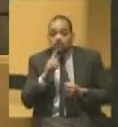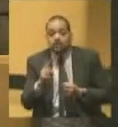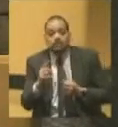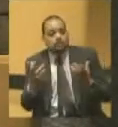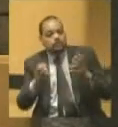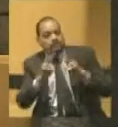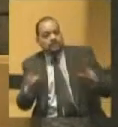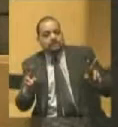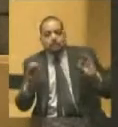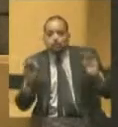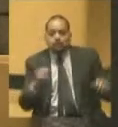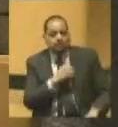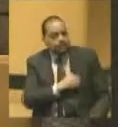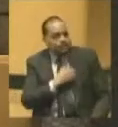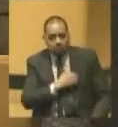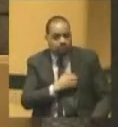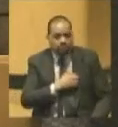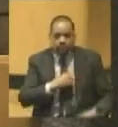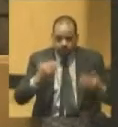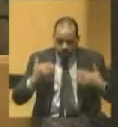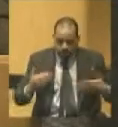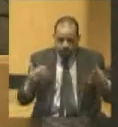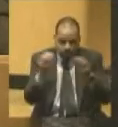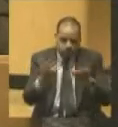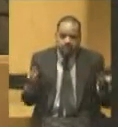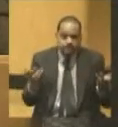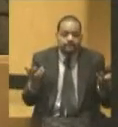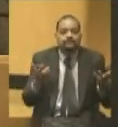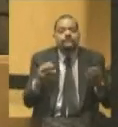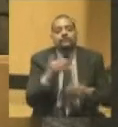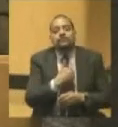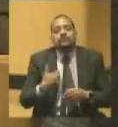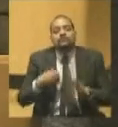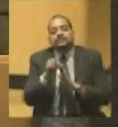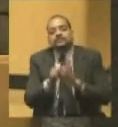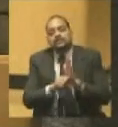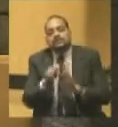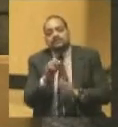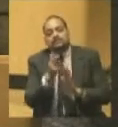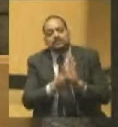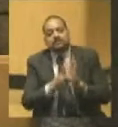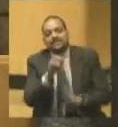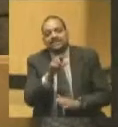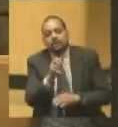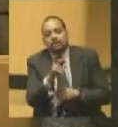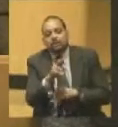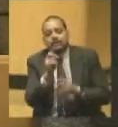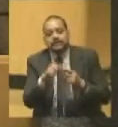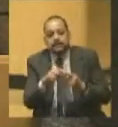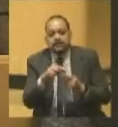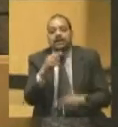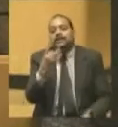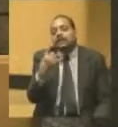candidate. As a member of the state legislature in Connecticut in 1861, he concluded immediately